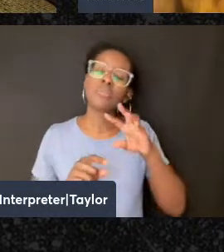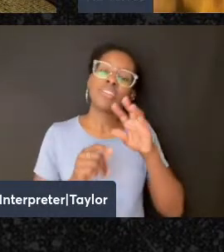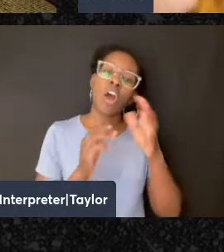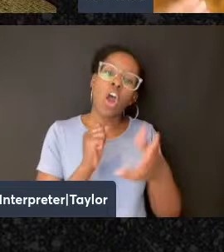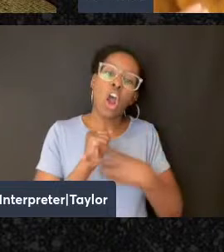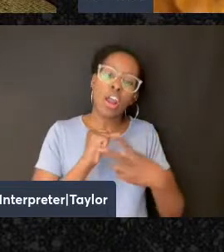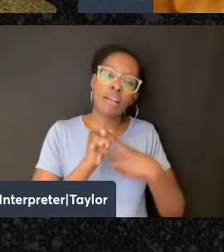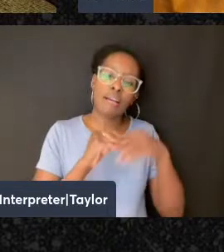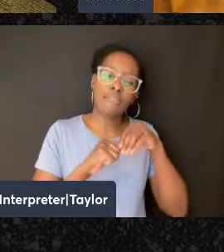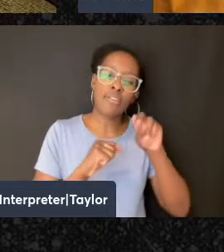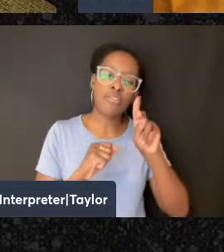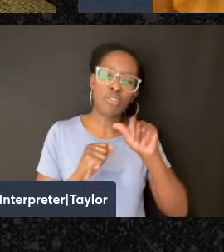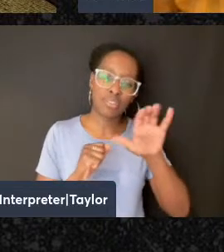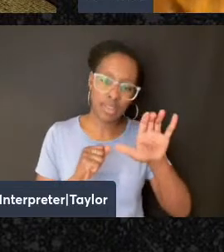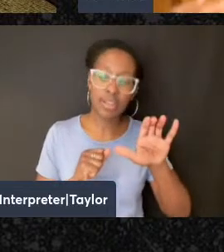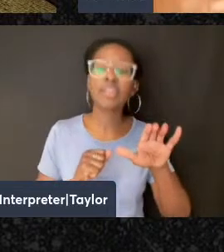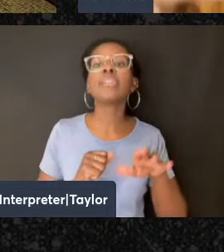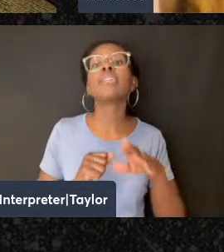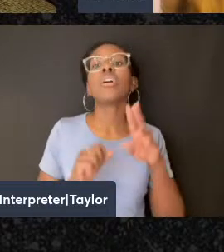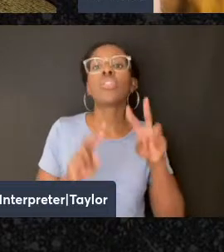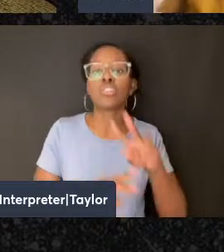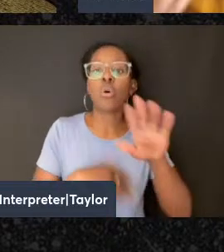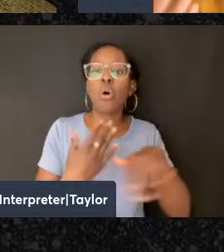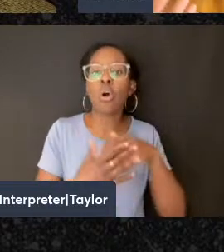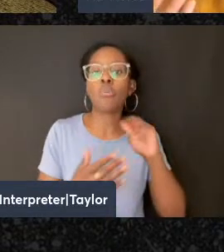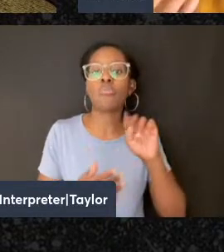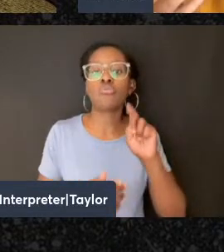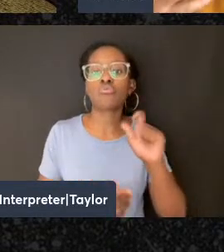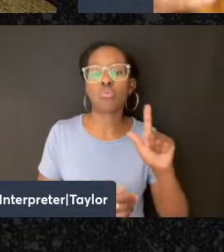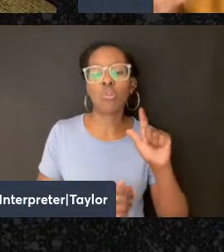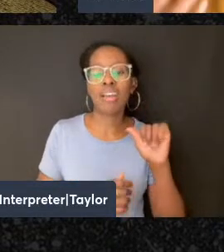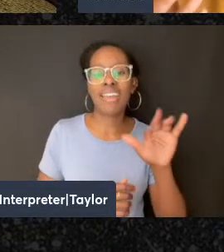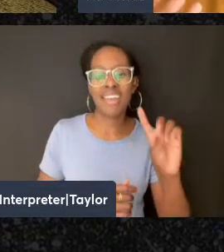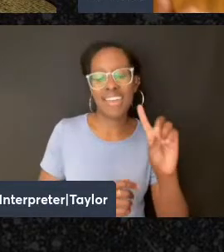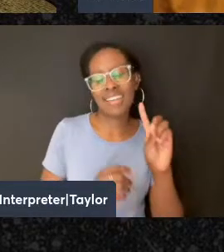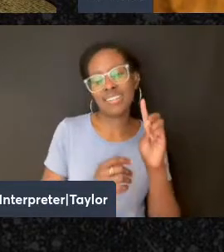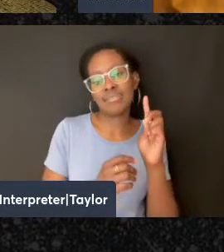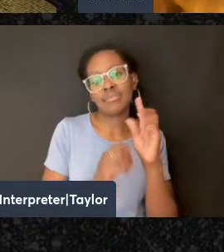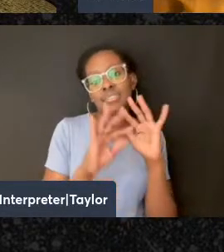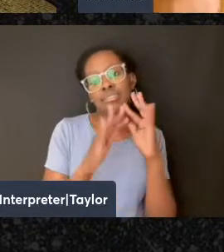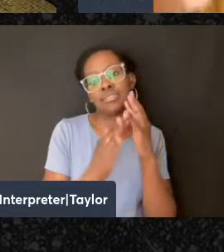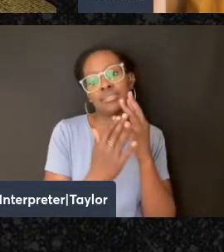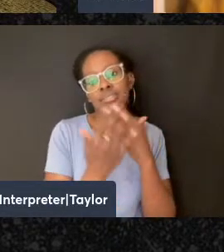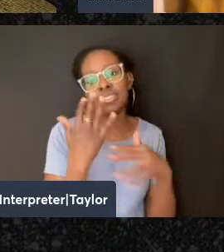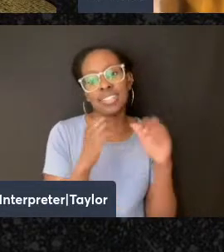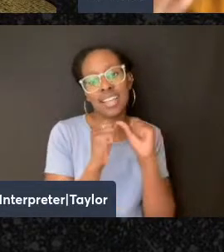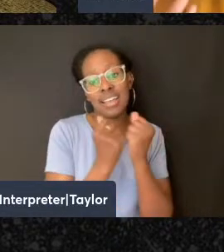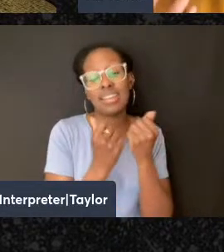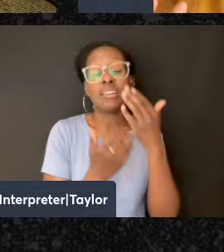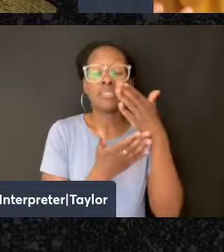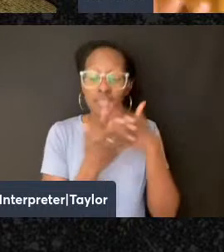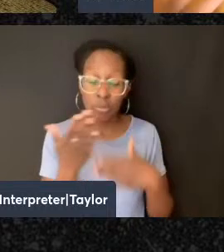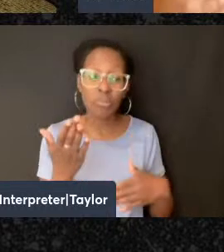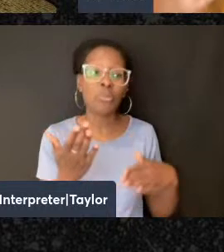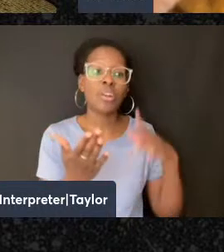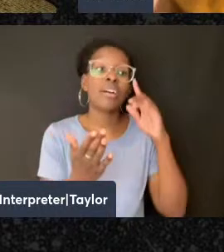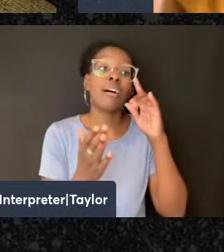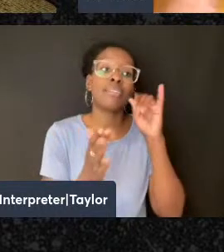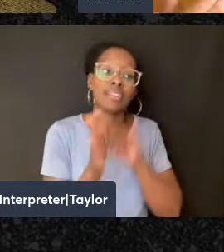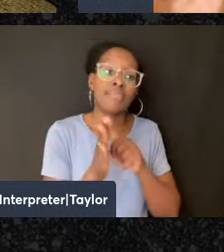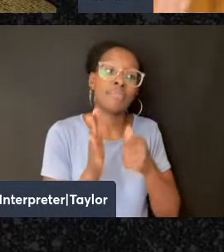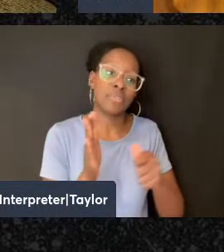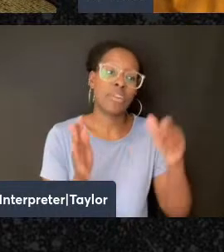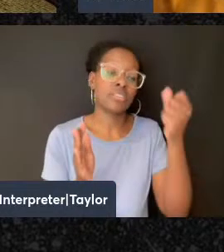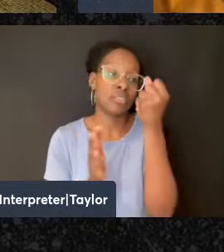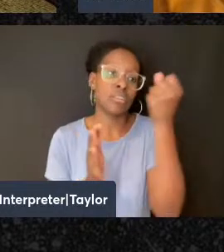ledger books of mutual aid societies, some of which would identify themselves as anarchist, and some of which were community organizations